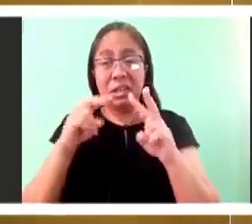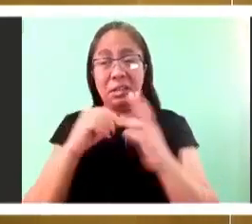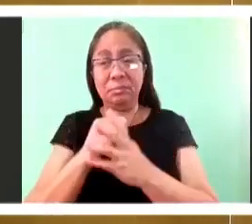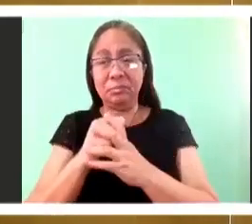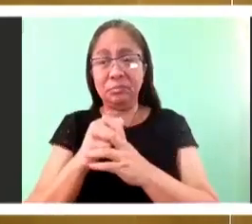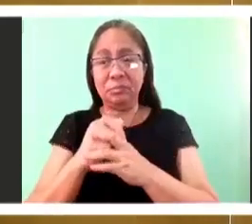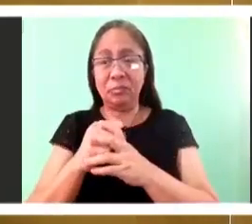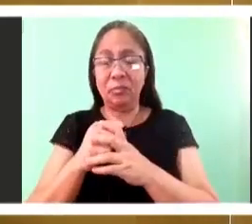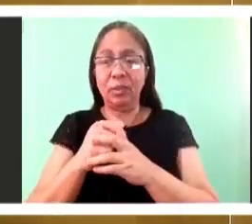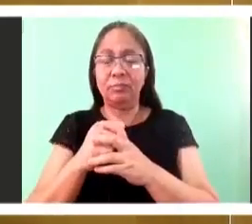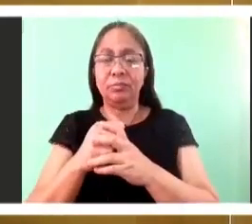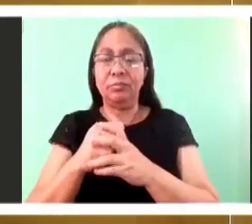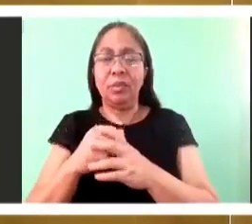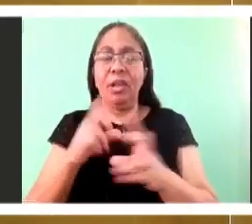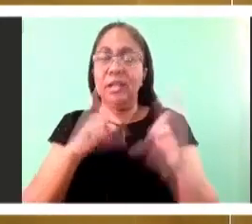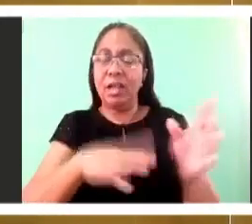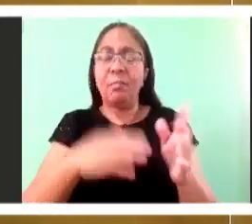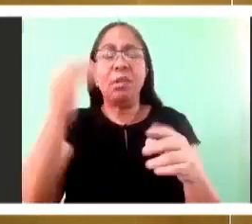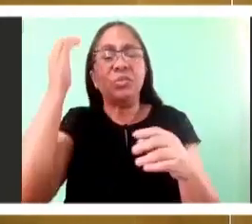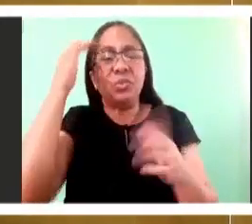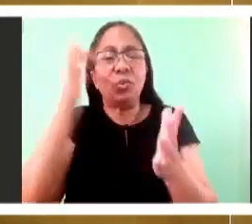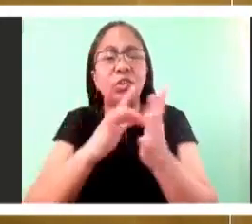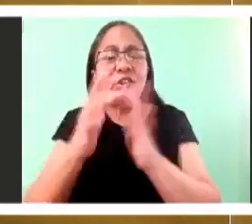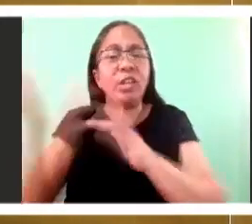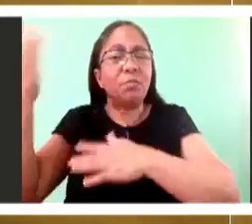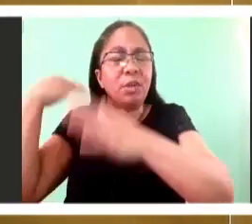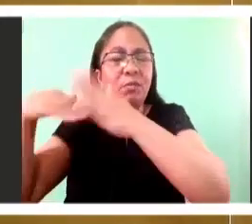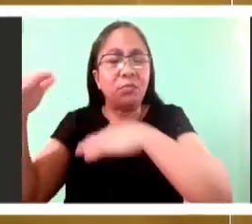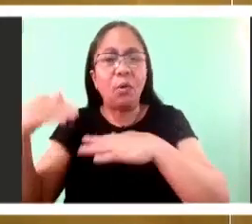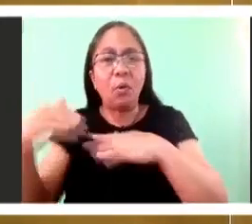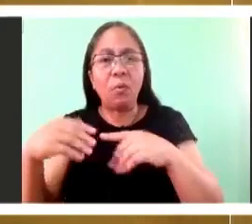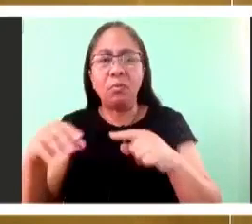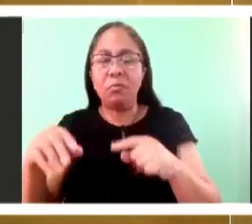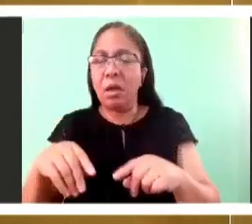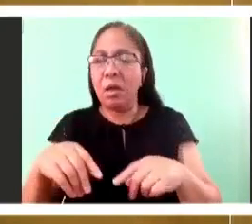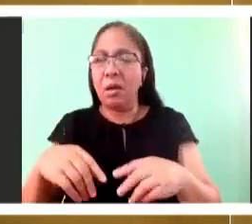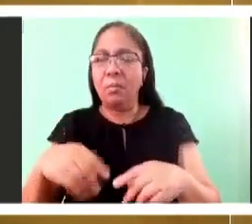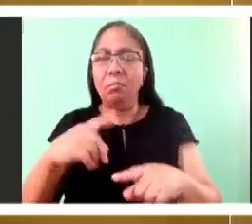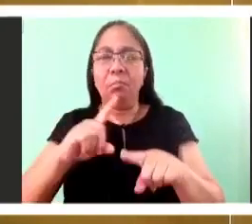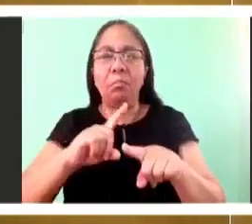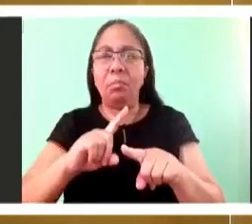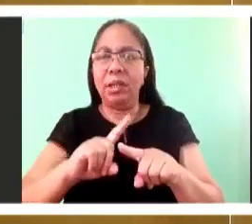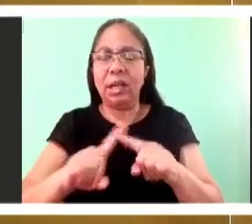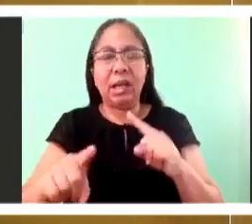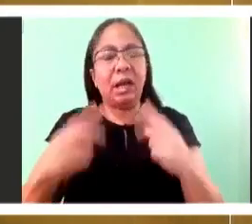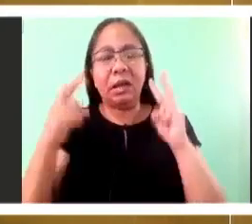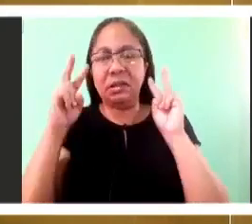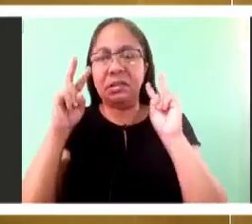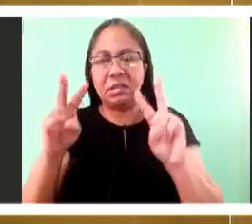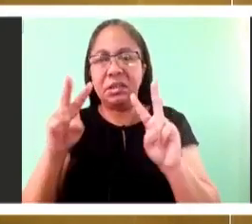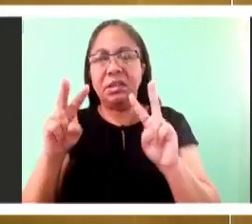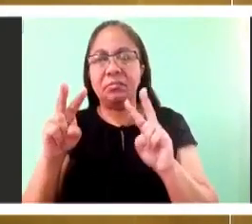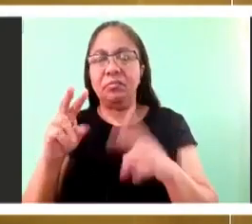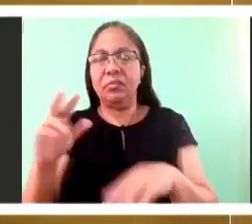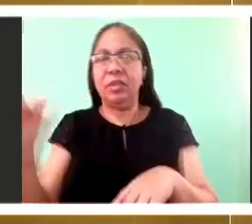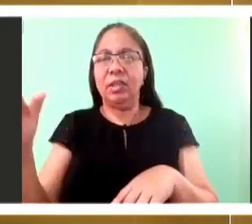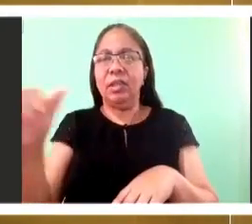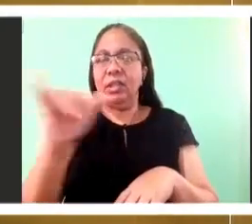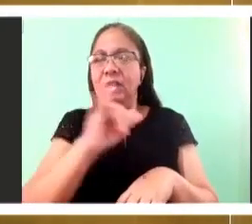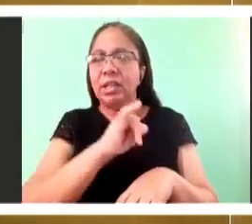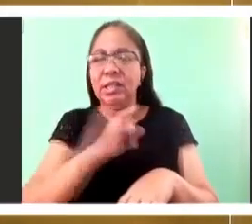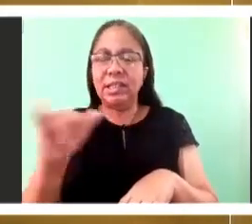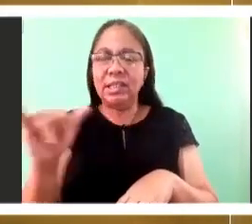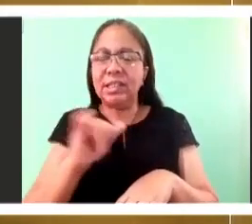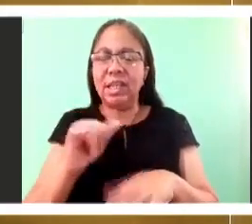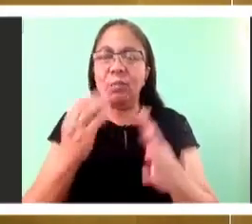the in the Eucharist brothers and sisters we might be intimate with him but it is only through the eyes of faith that we